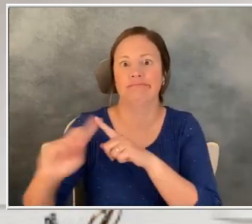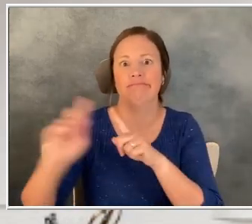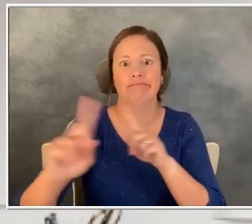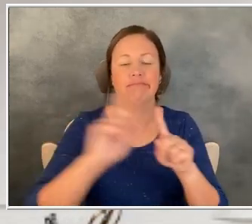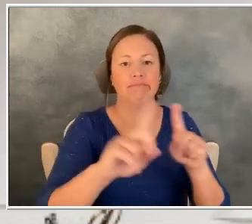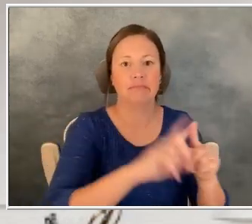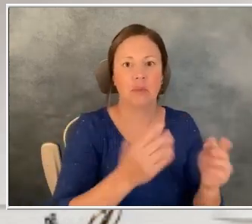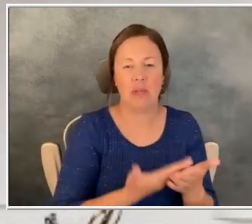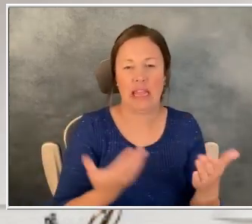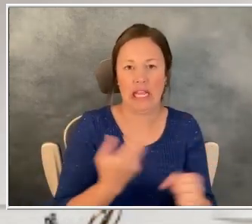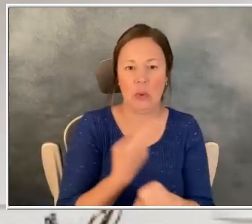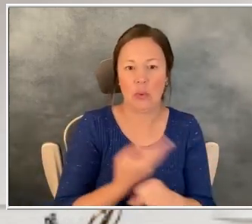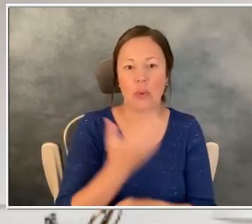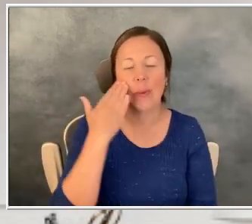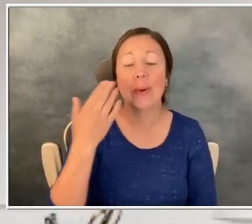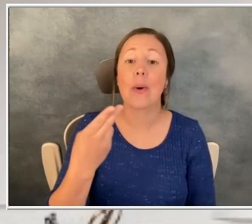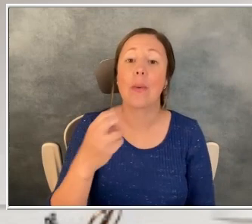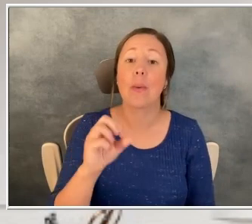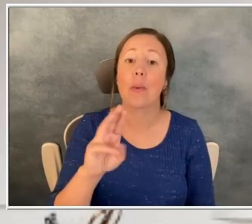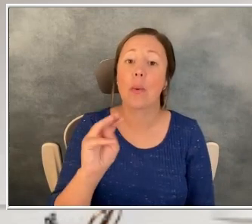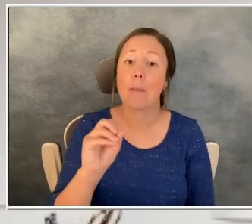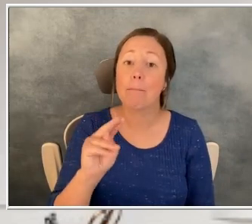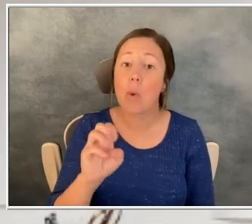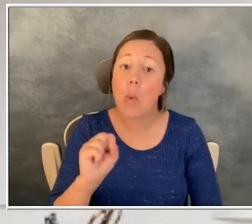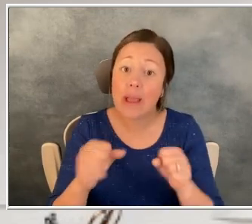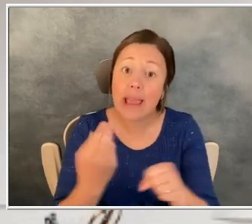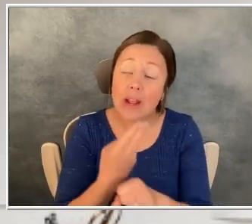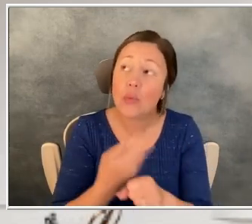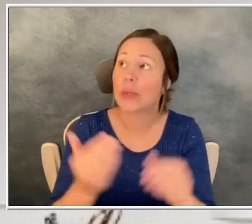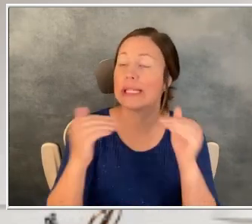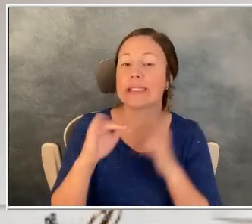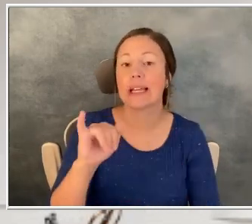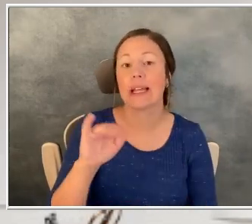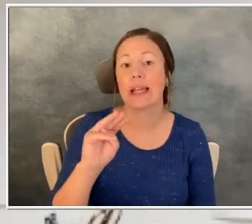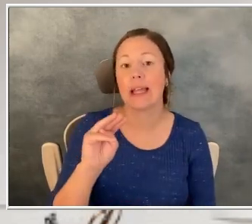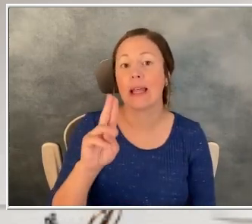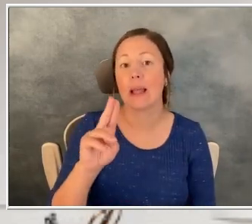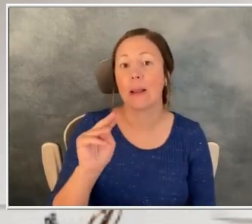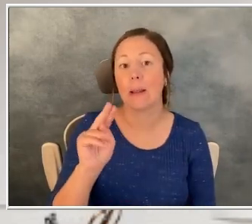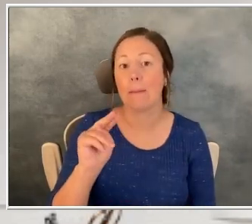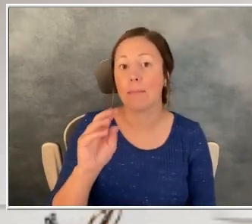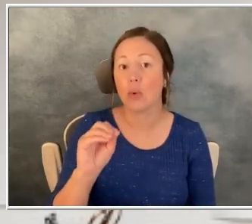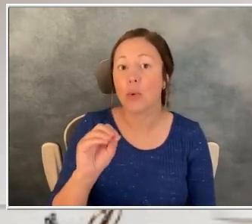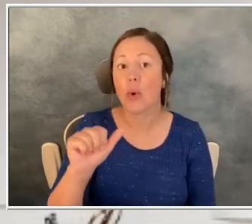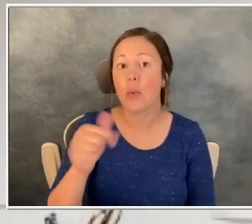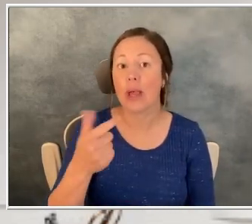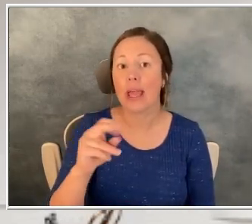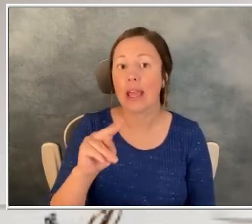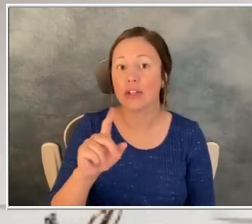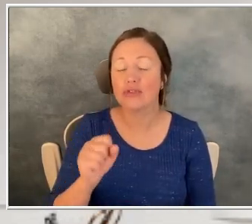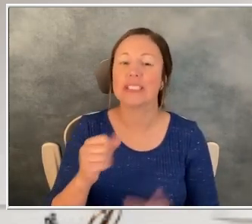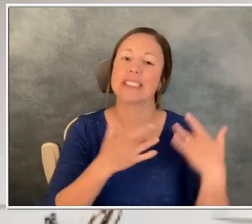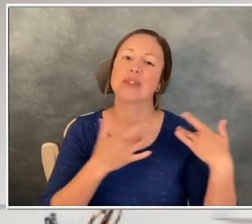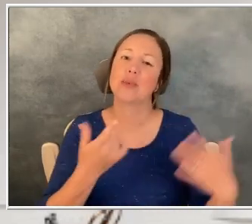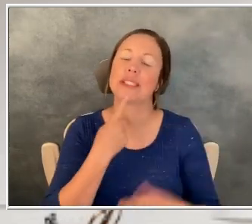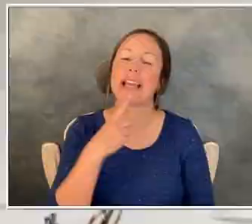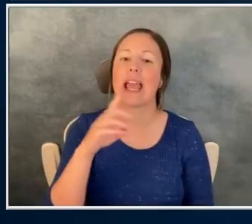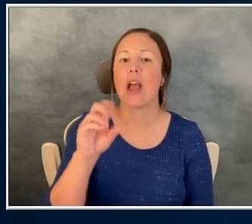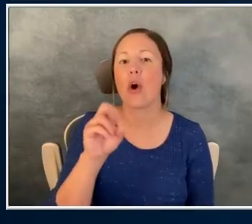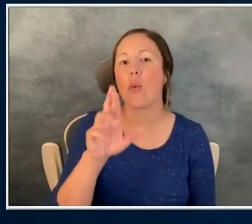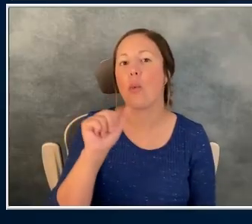um, hormonal agents or, uh, you know, immuno agents. So I like to say oral anti-cancer is usually the best way to go for these.